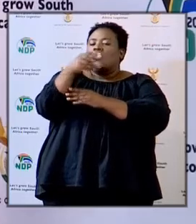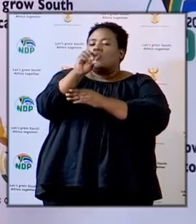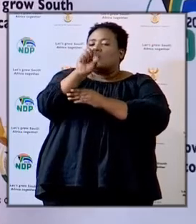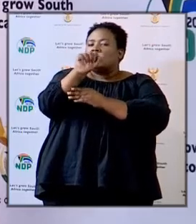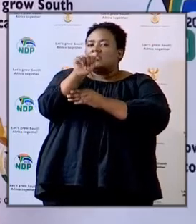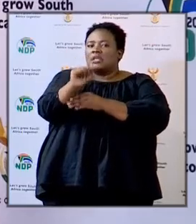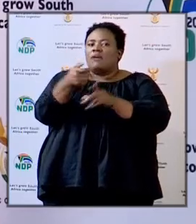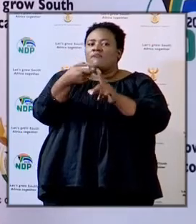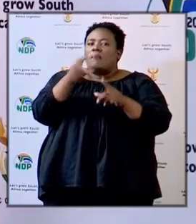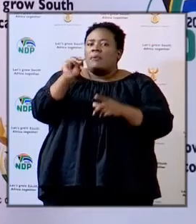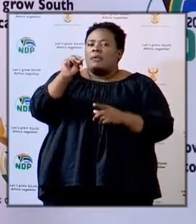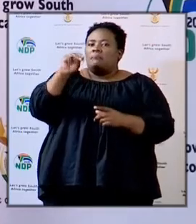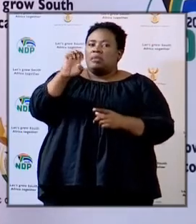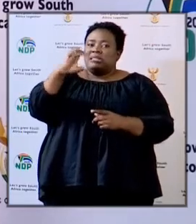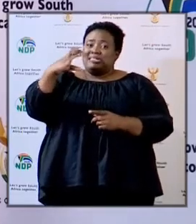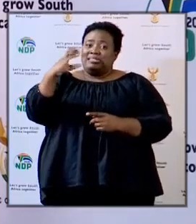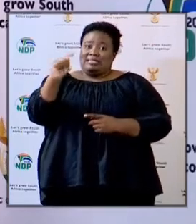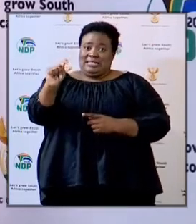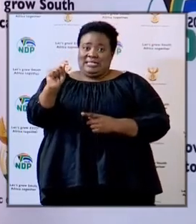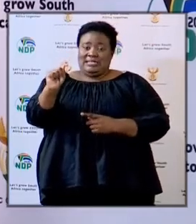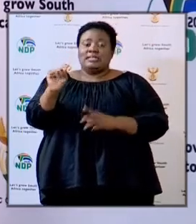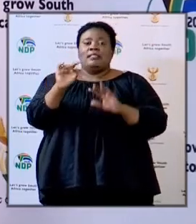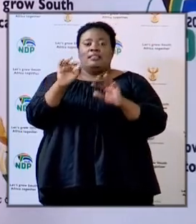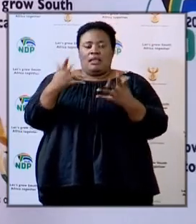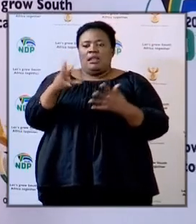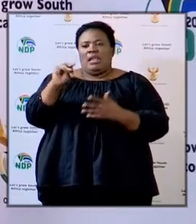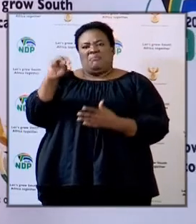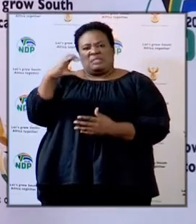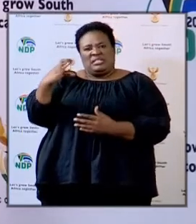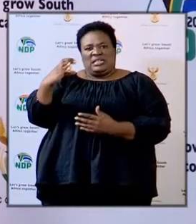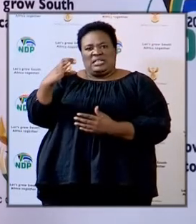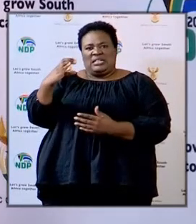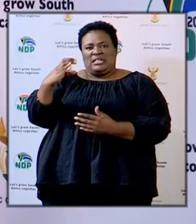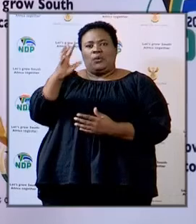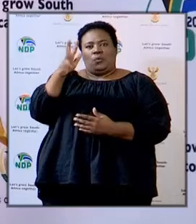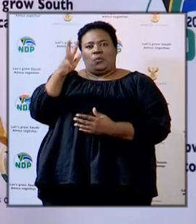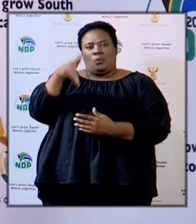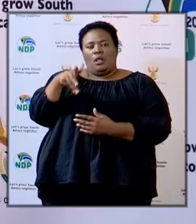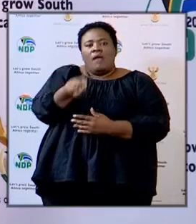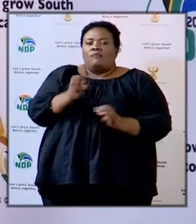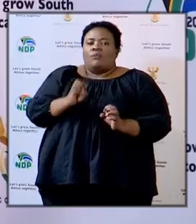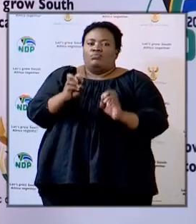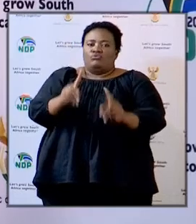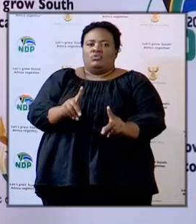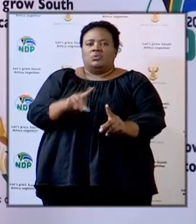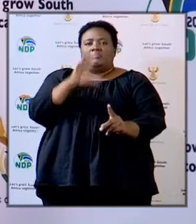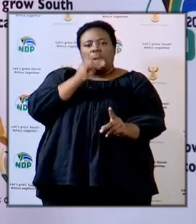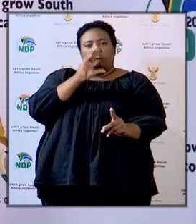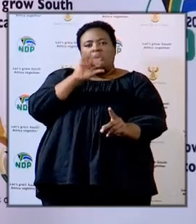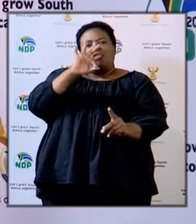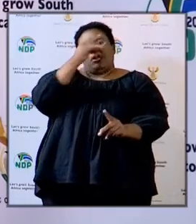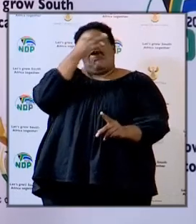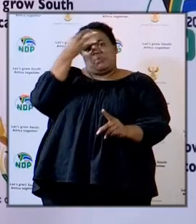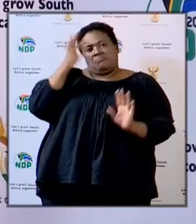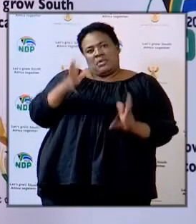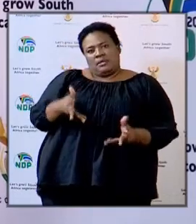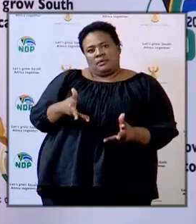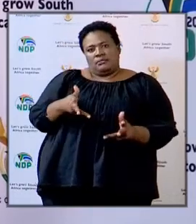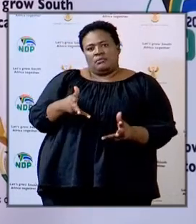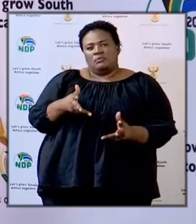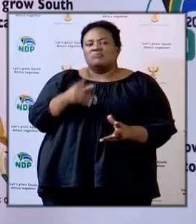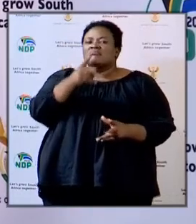presentation. And thereafter, we'll be coming to the MECs to give them an opportunity to speak for at least three minutes